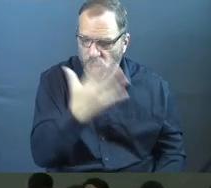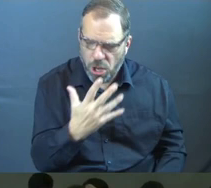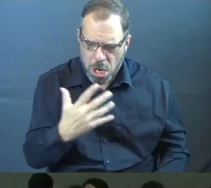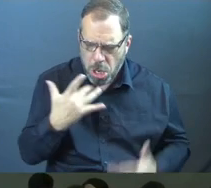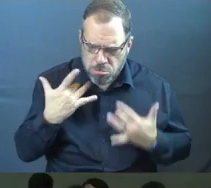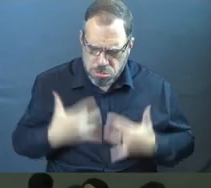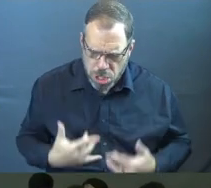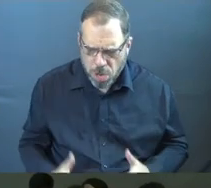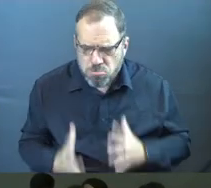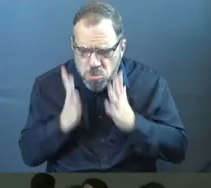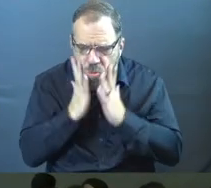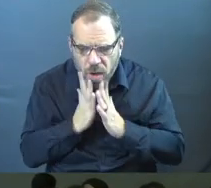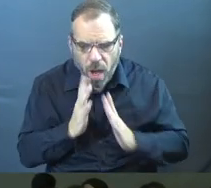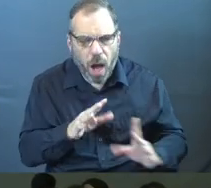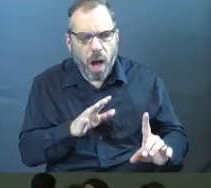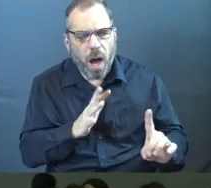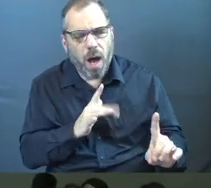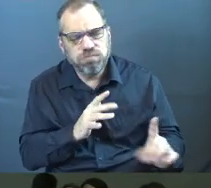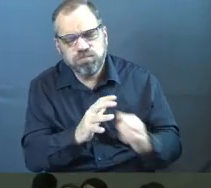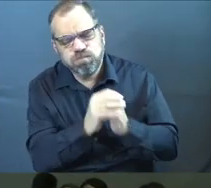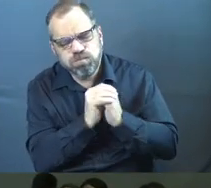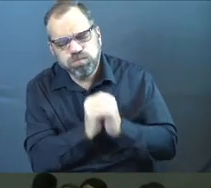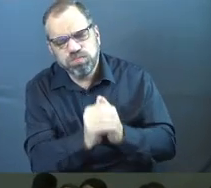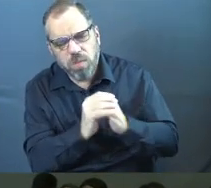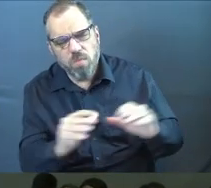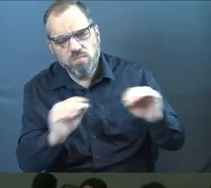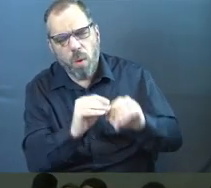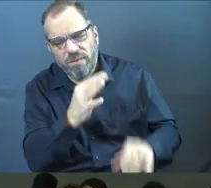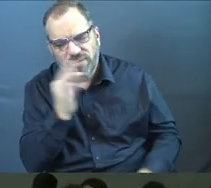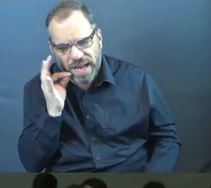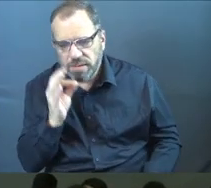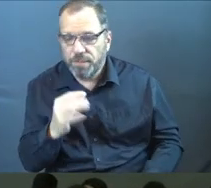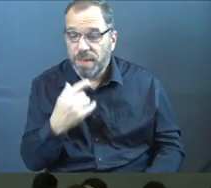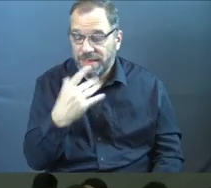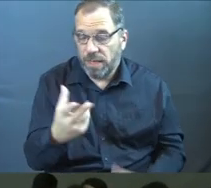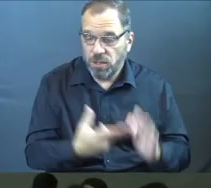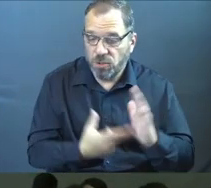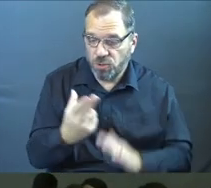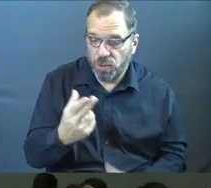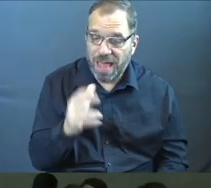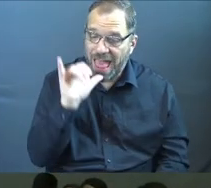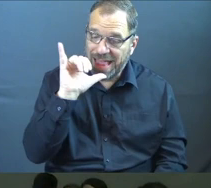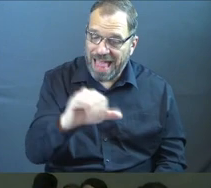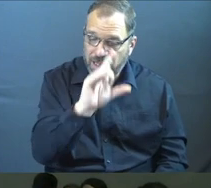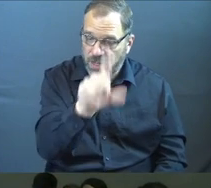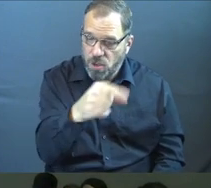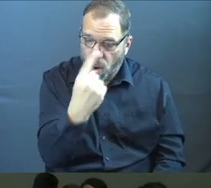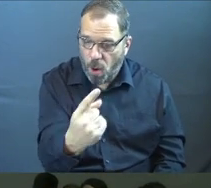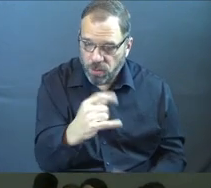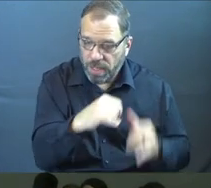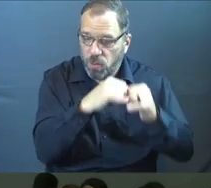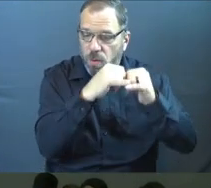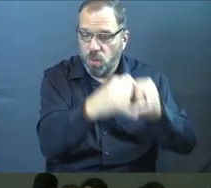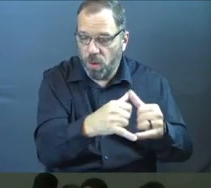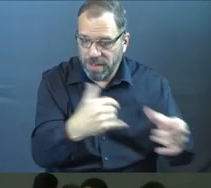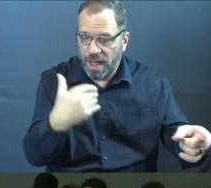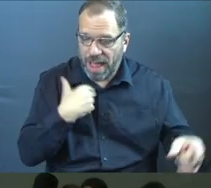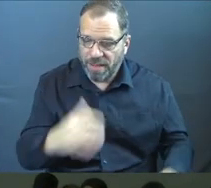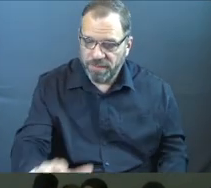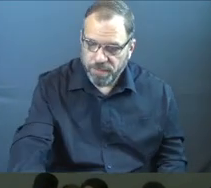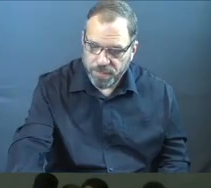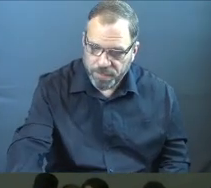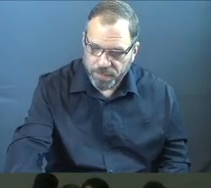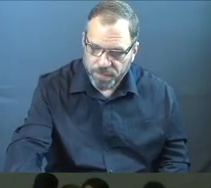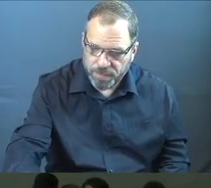miserable and disheveled so people will admire them for their fasting. I tell you the truth, that is the only reward they will ever